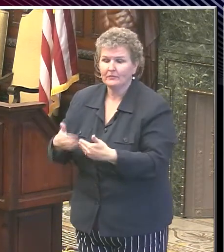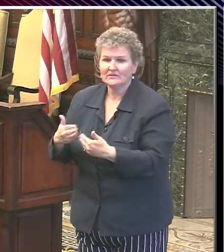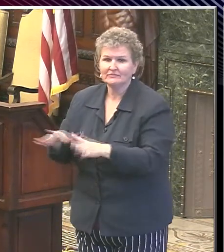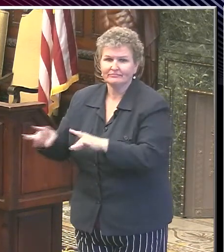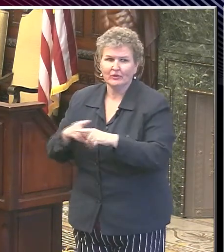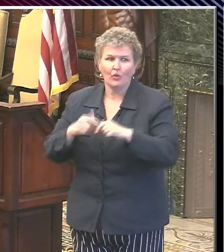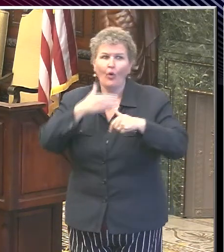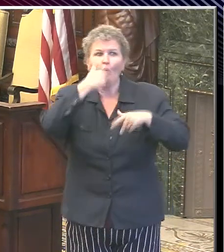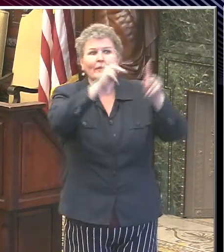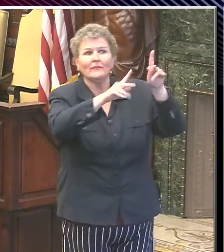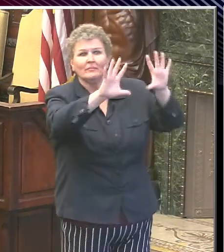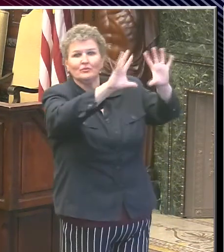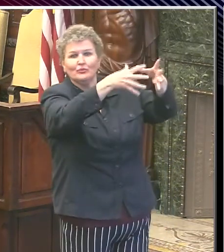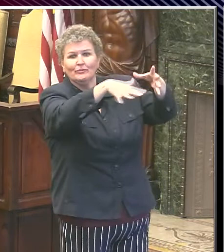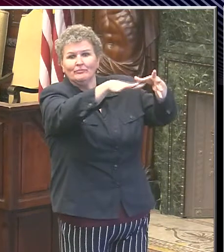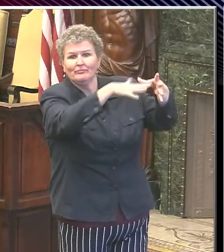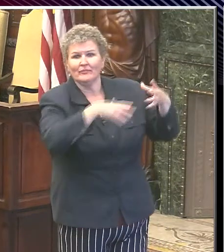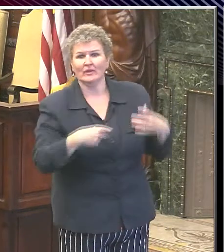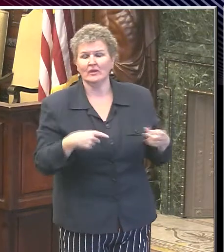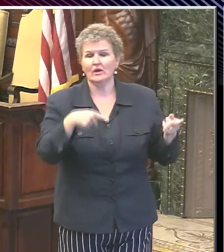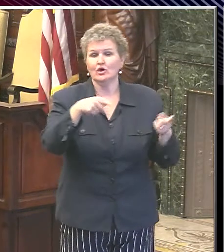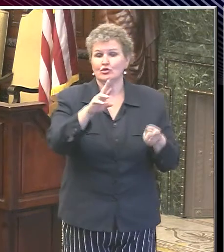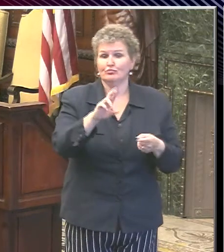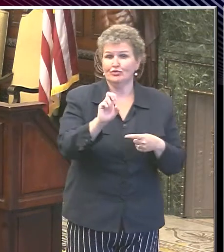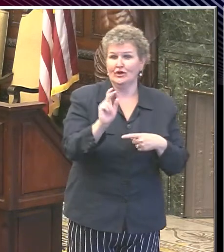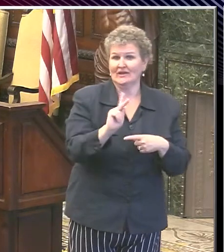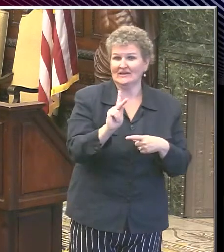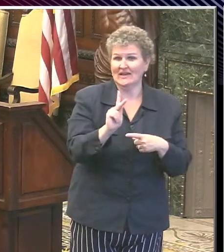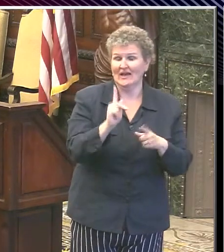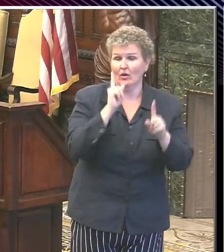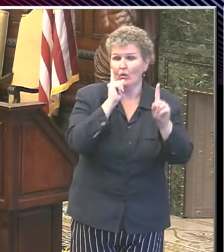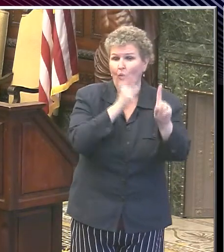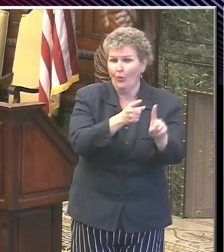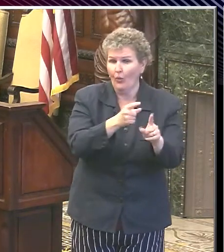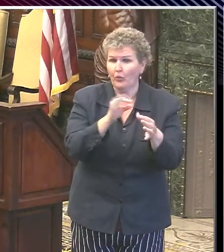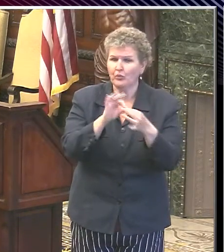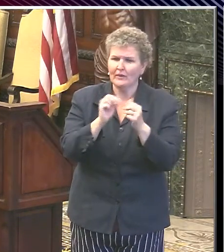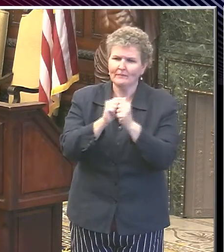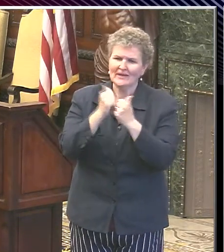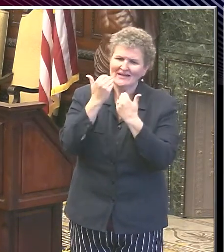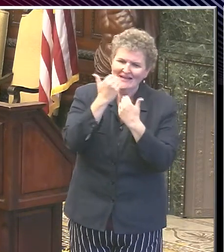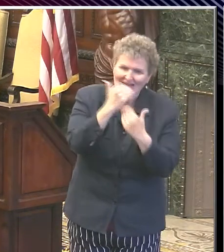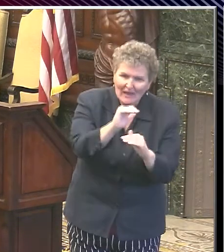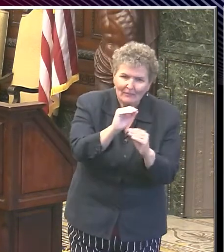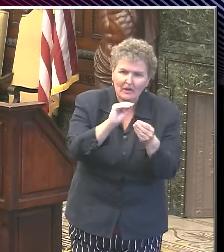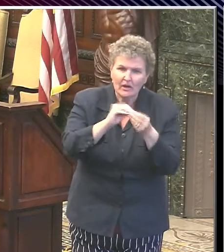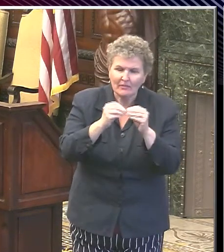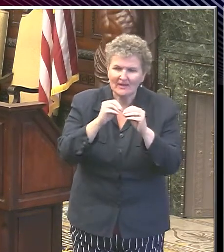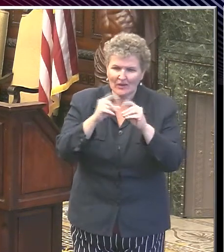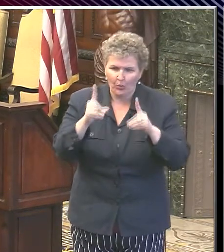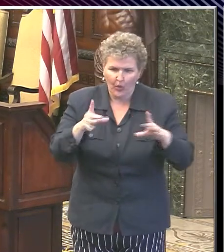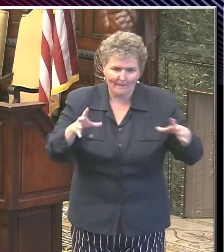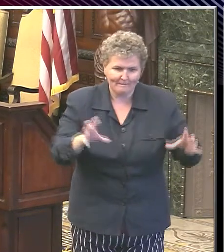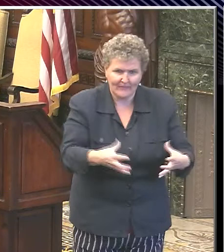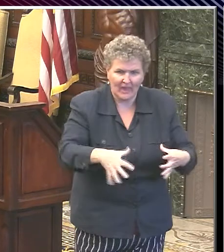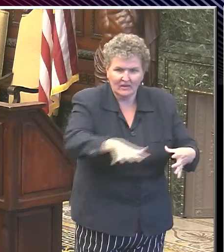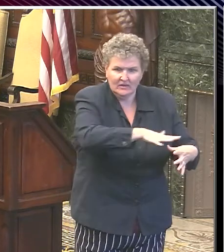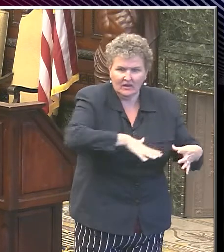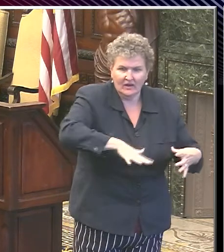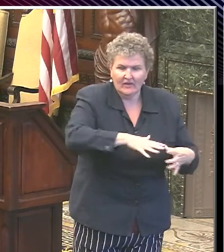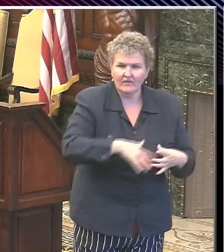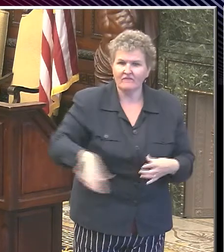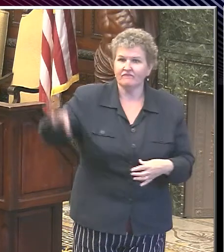PHL pre-Ks or other child care centers have a relatively small number of children in one place. They're not like a school that has 500.